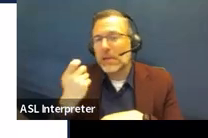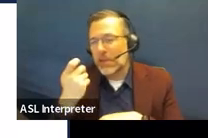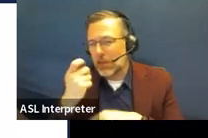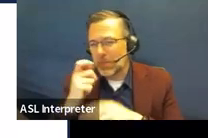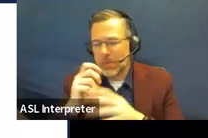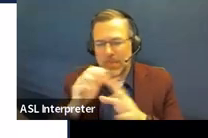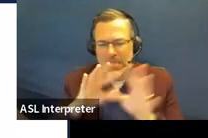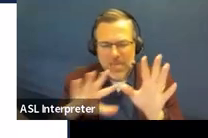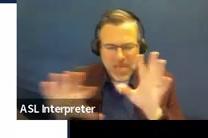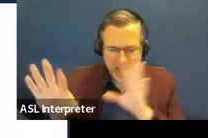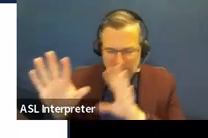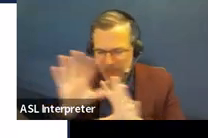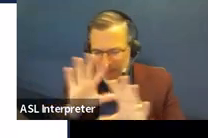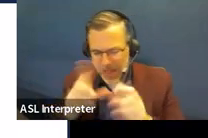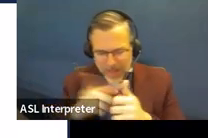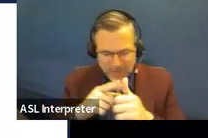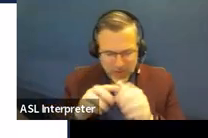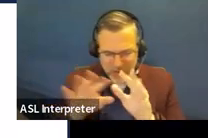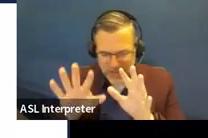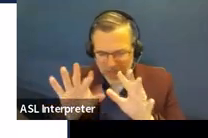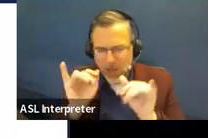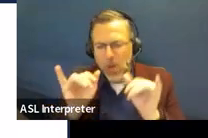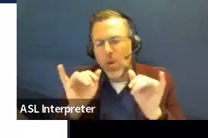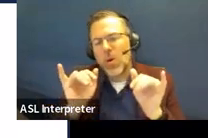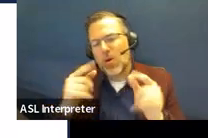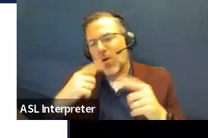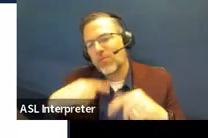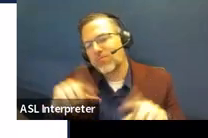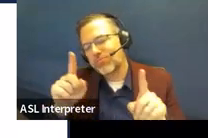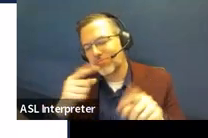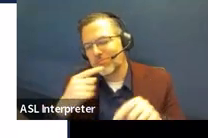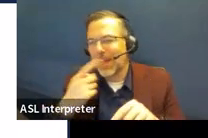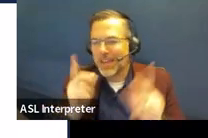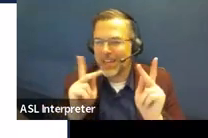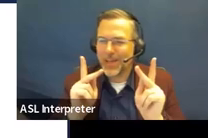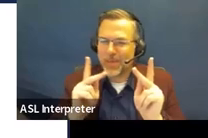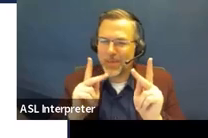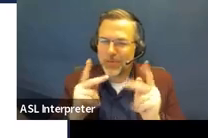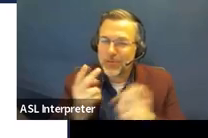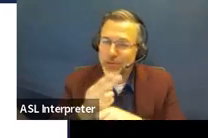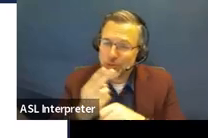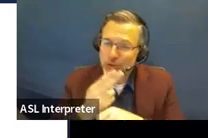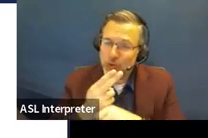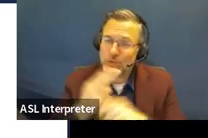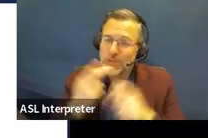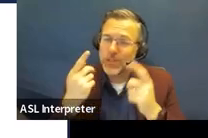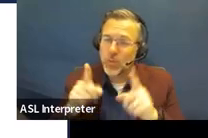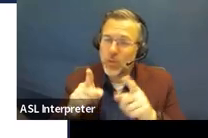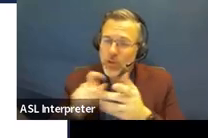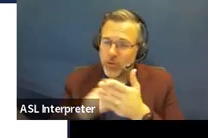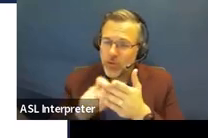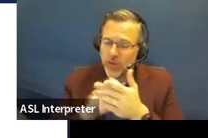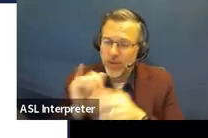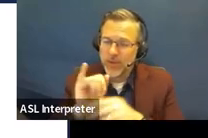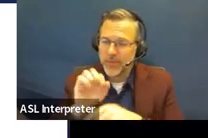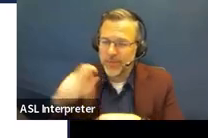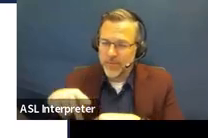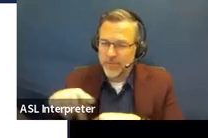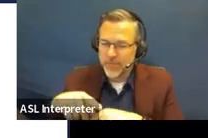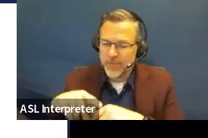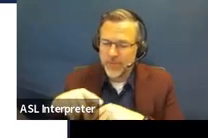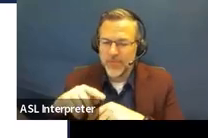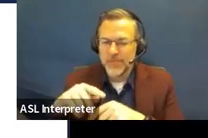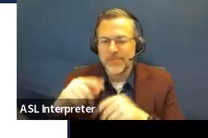But I just try to tell people to give it some time, sit with it as you're writing your IEPs. And it really starts to make sense. And when it clicks in